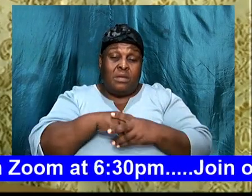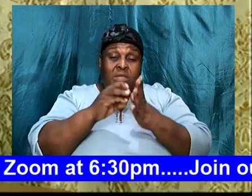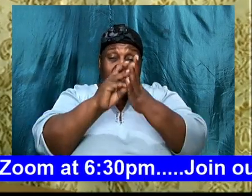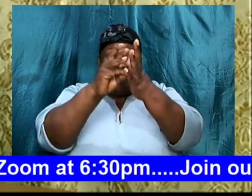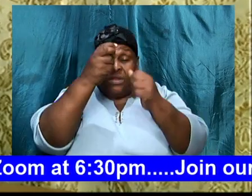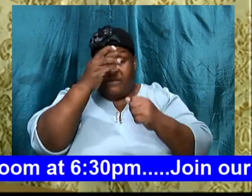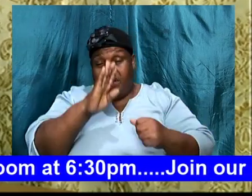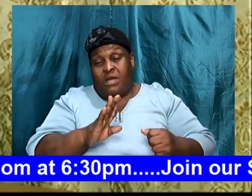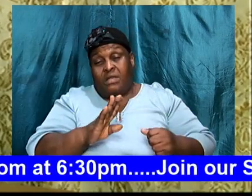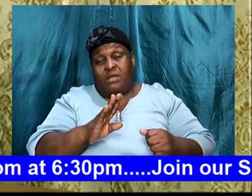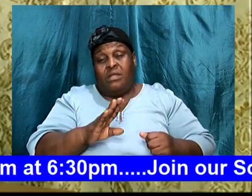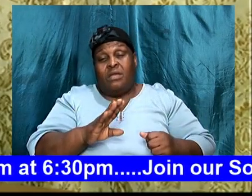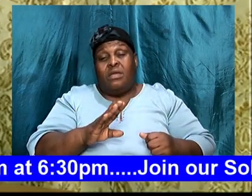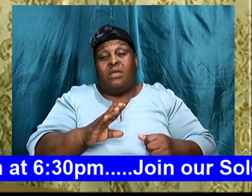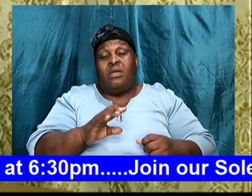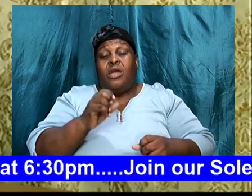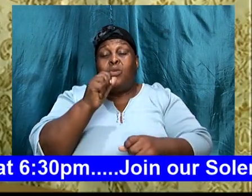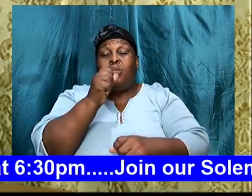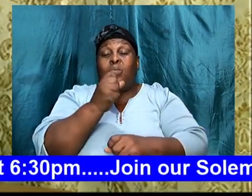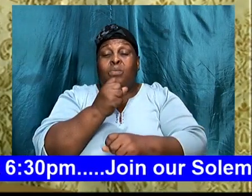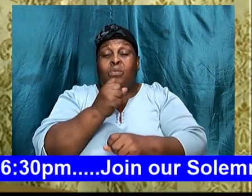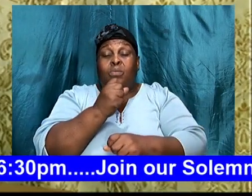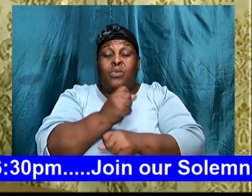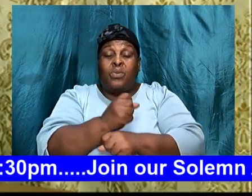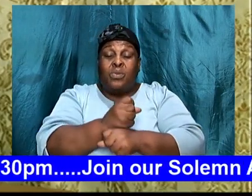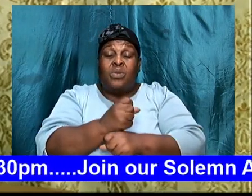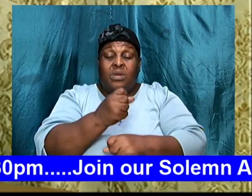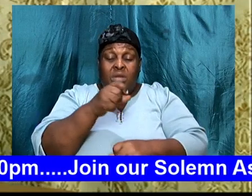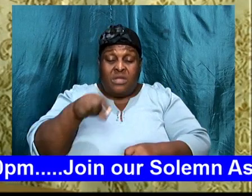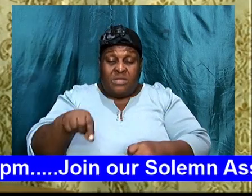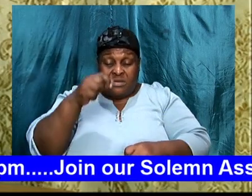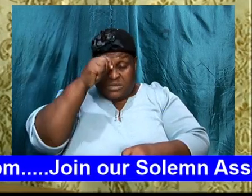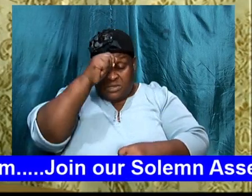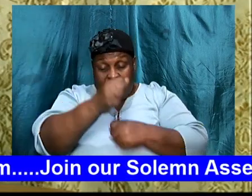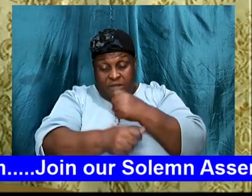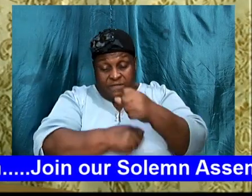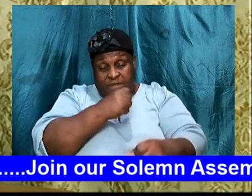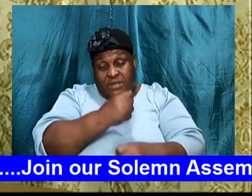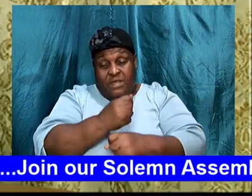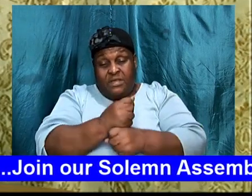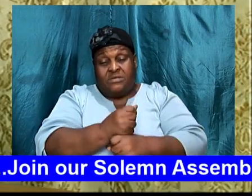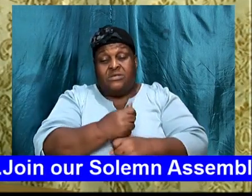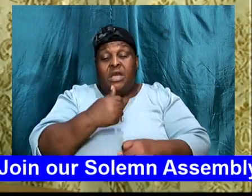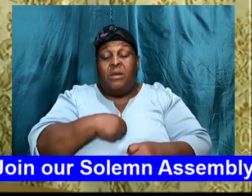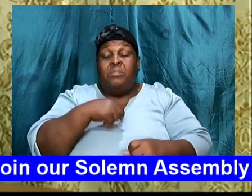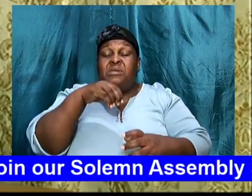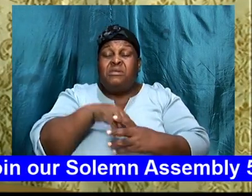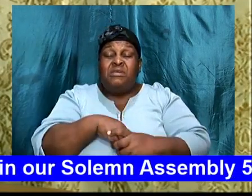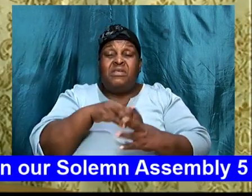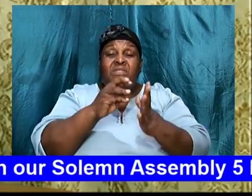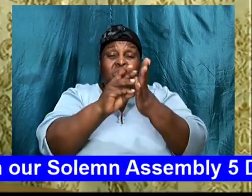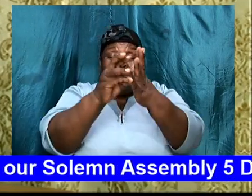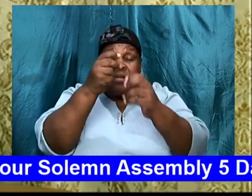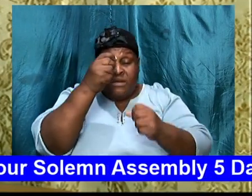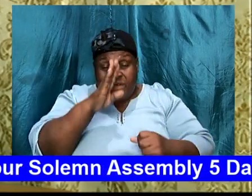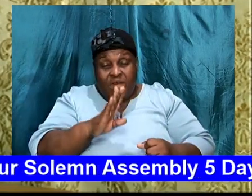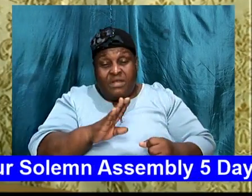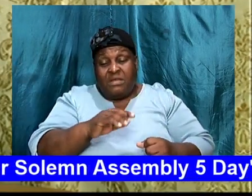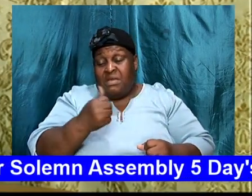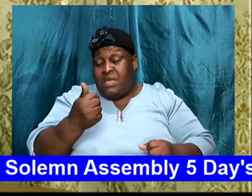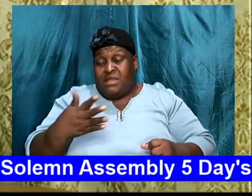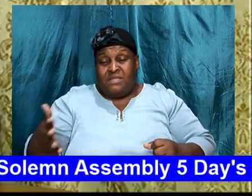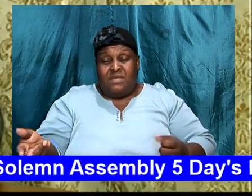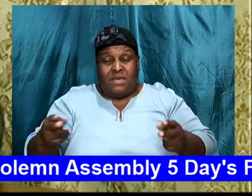and I can't operate, with this confidence, to know that, look here, I am in the will of God, so anything, that is happening, it is because, I'm in the will of God,